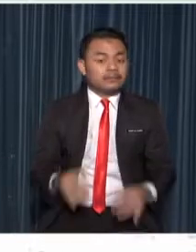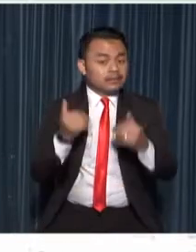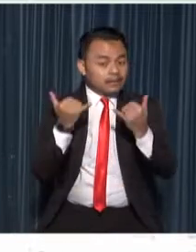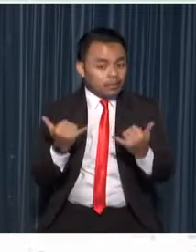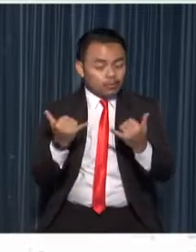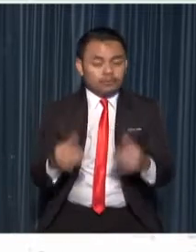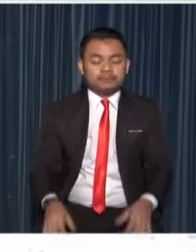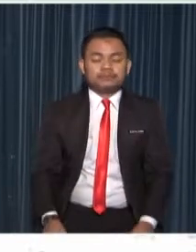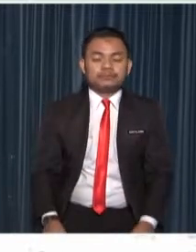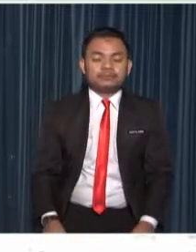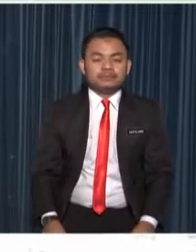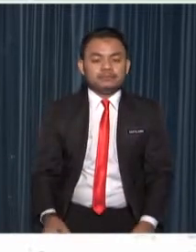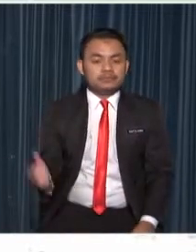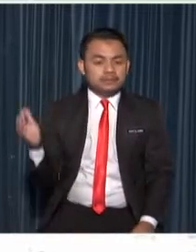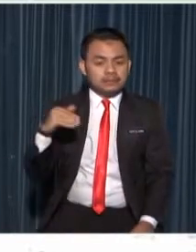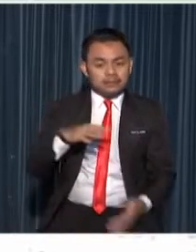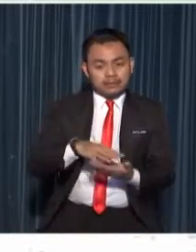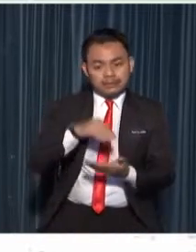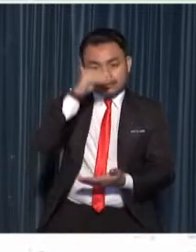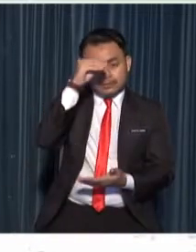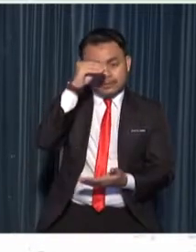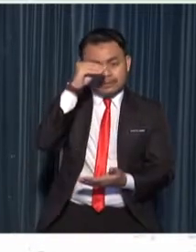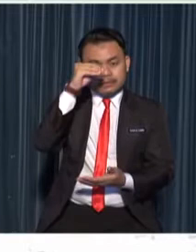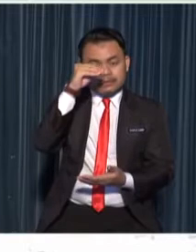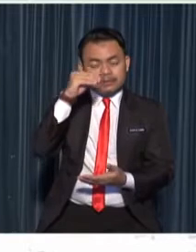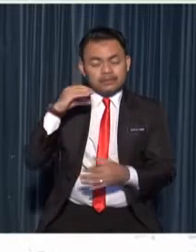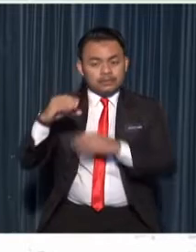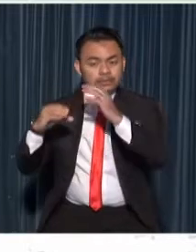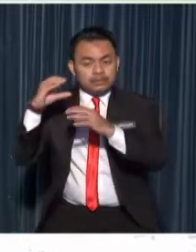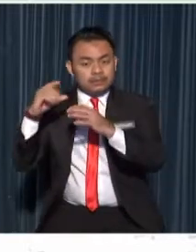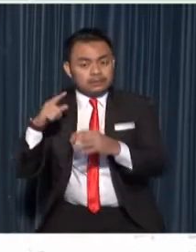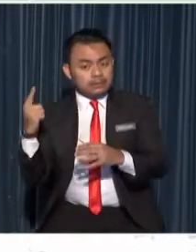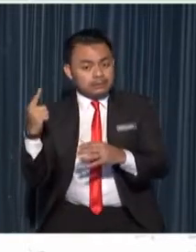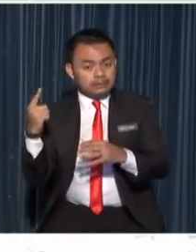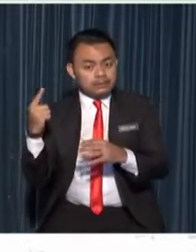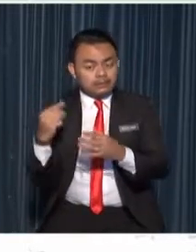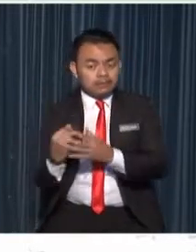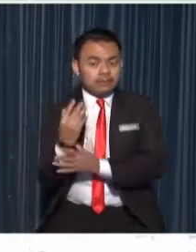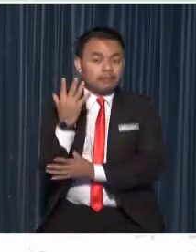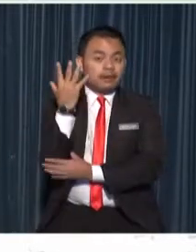let's learn other ways plants reproduce